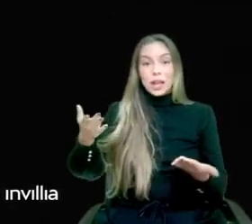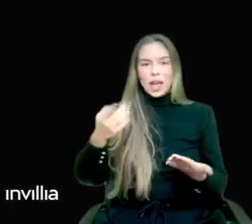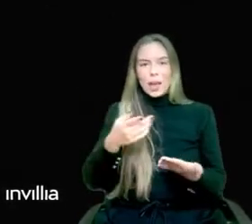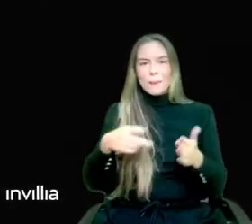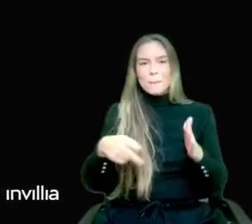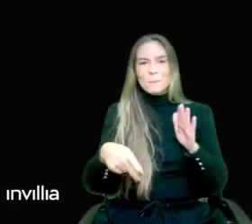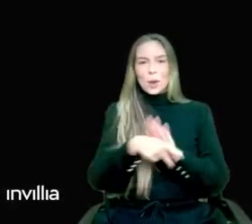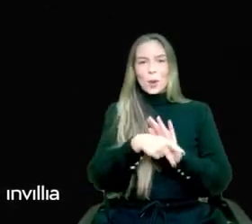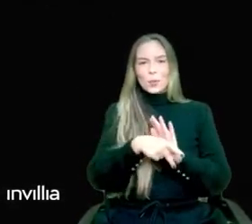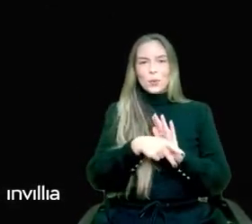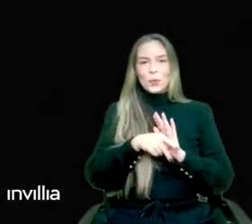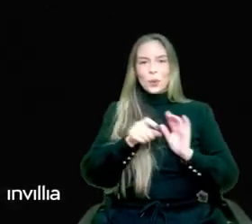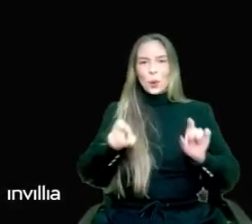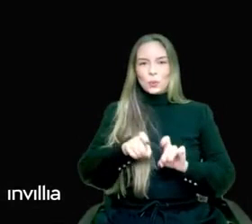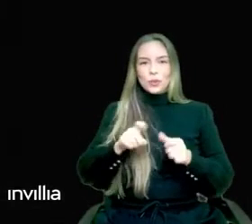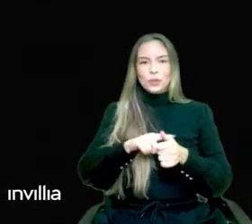internet,